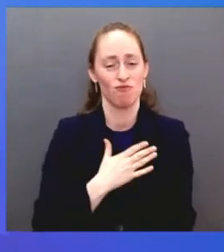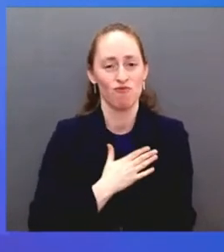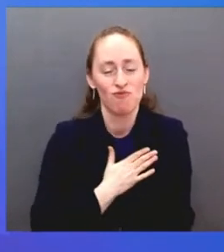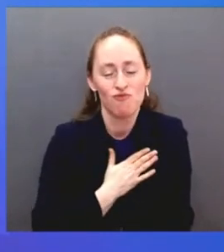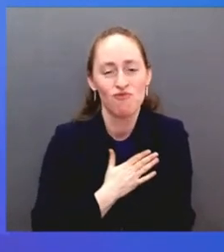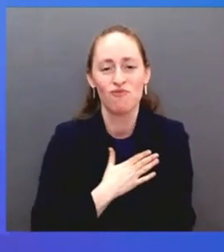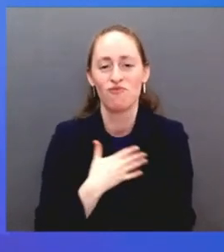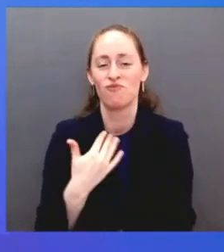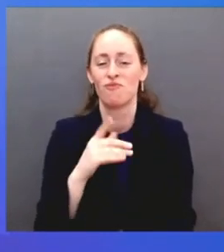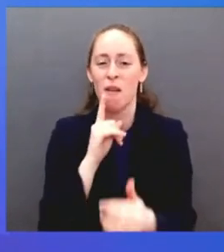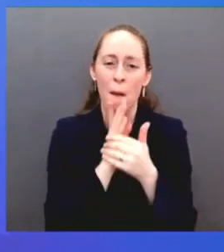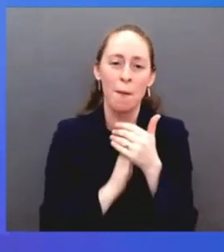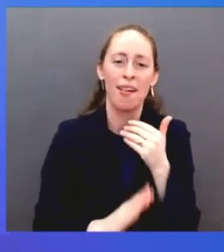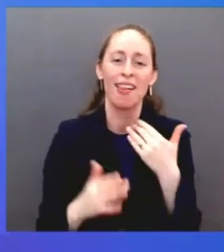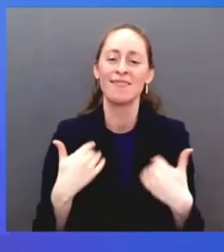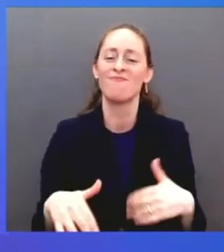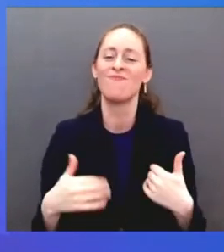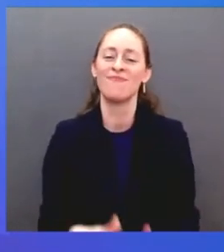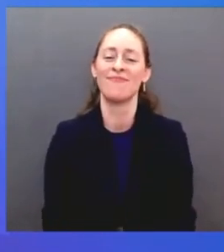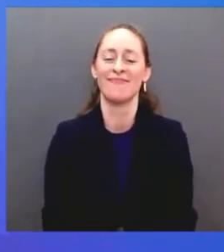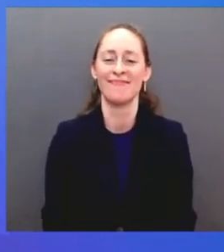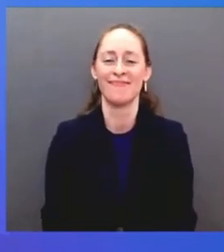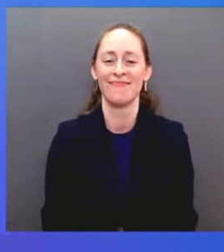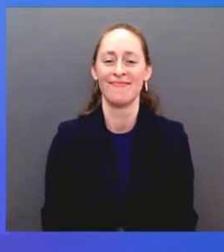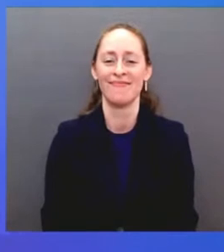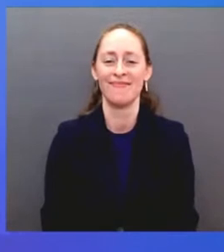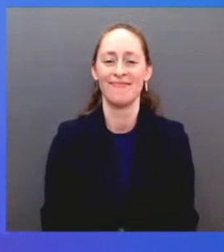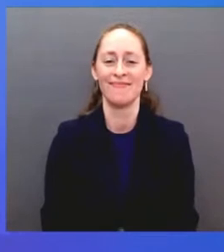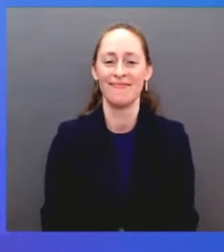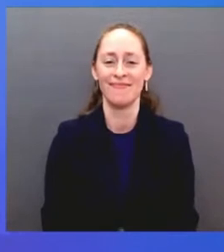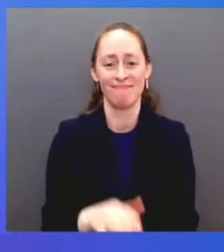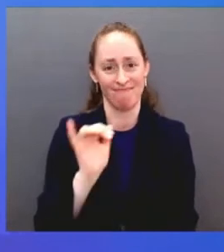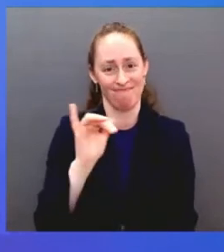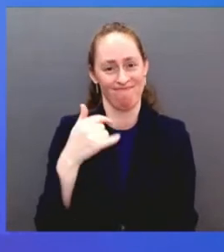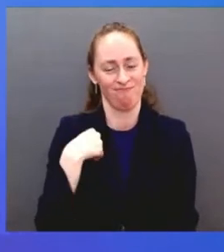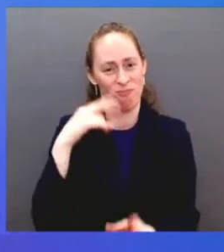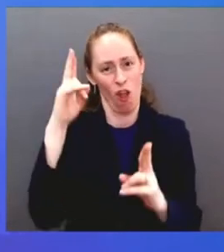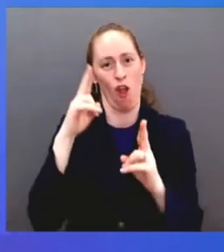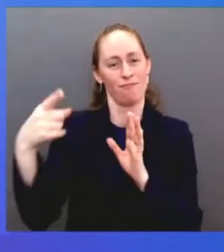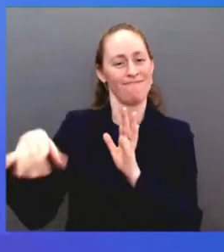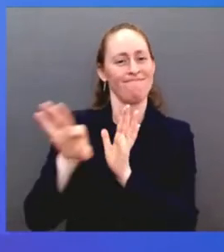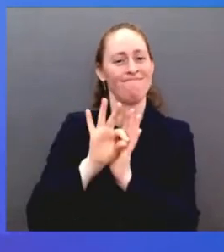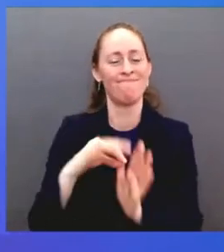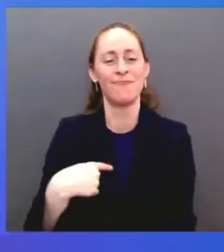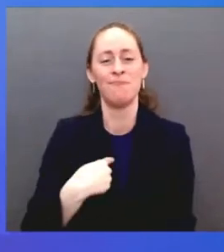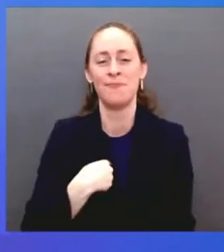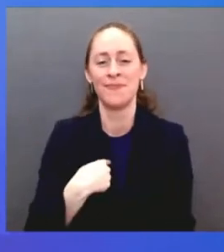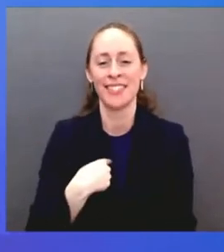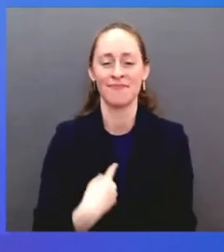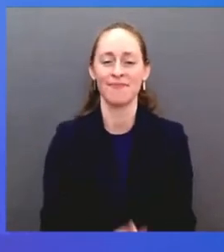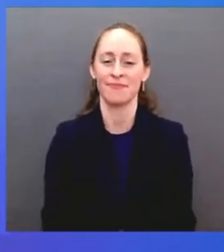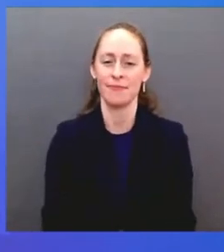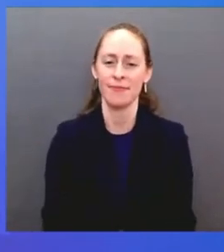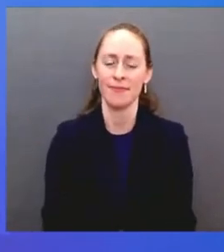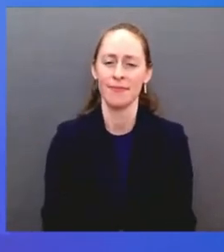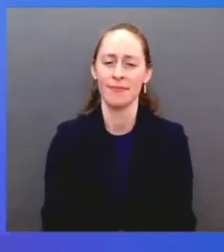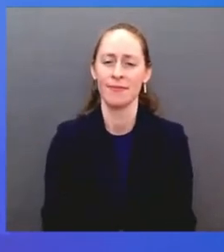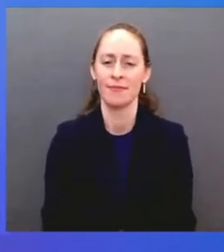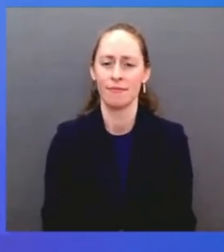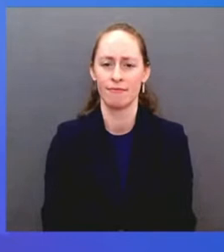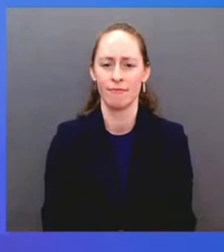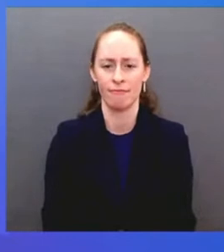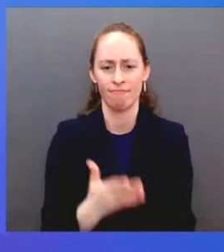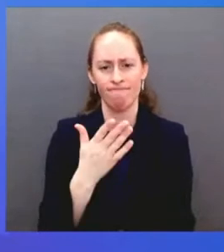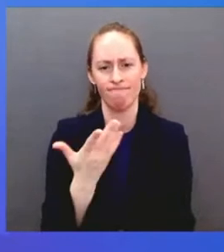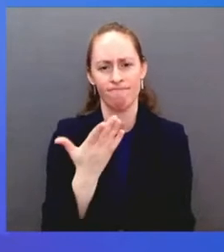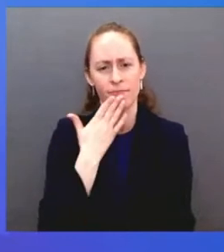and I am especially grateful for the care that you have taken in discharging your constitutional duty in